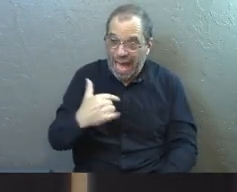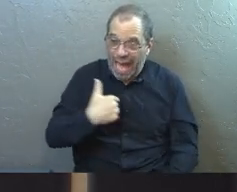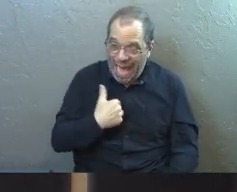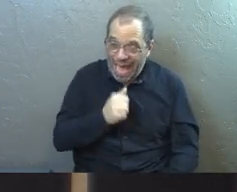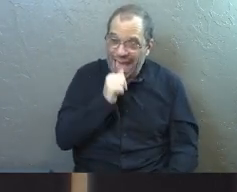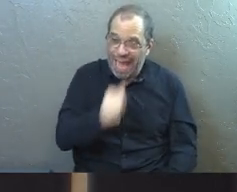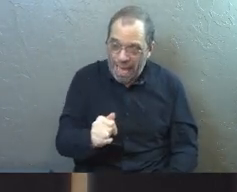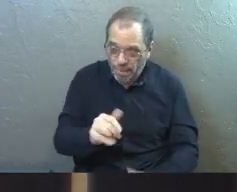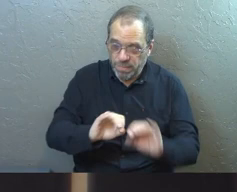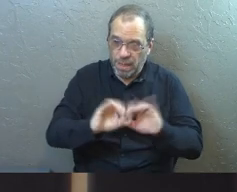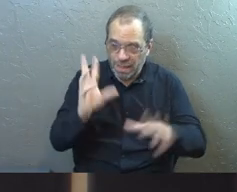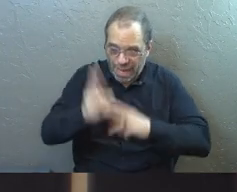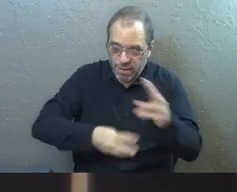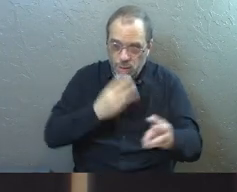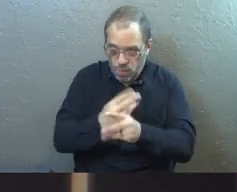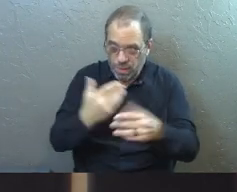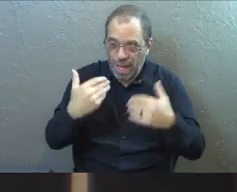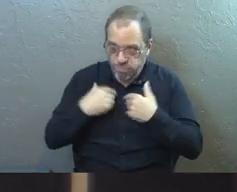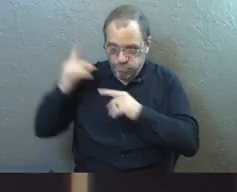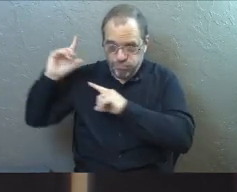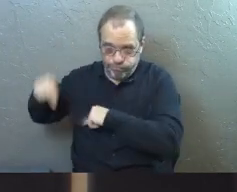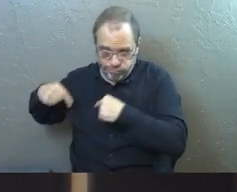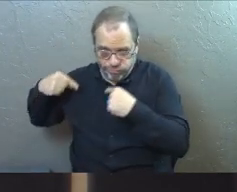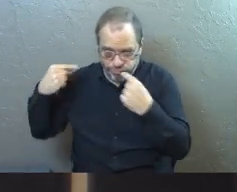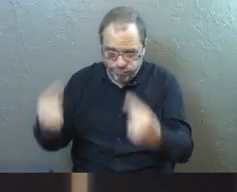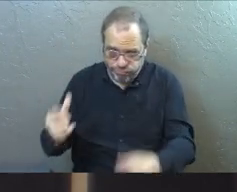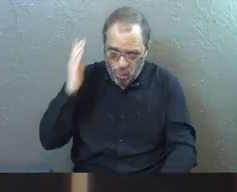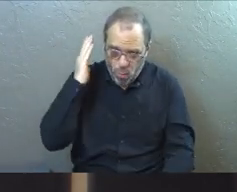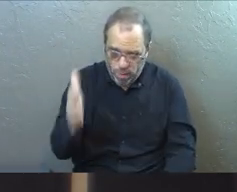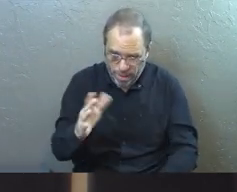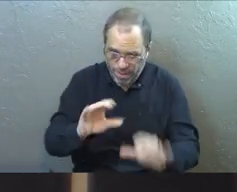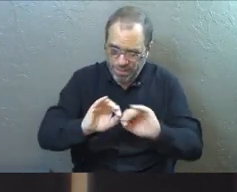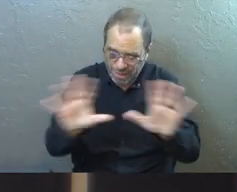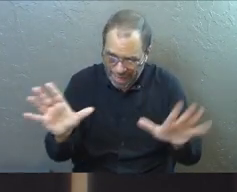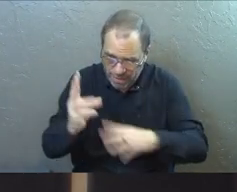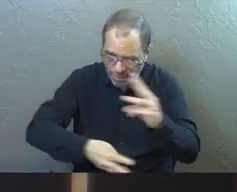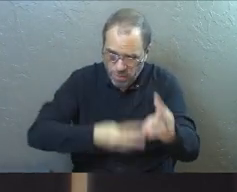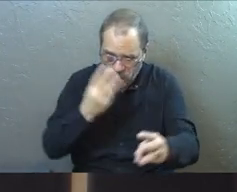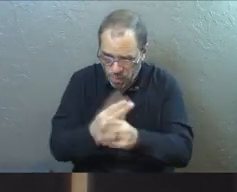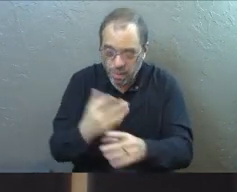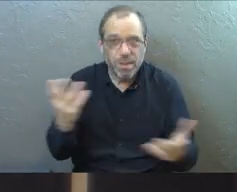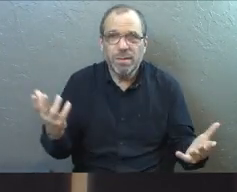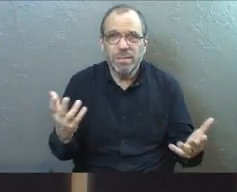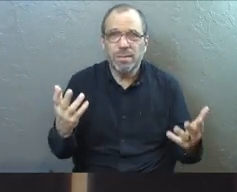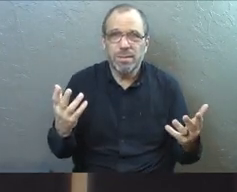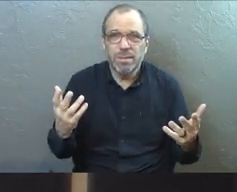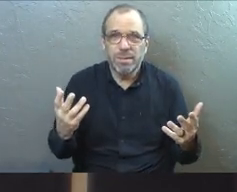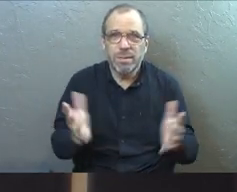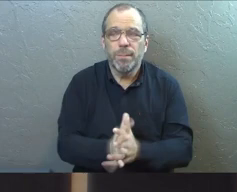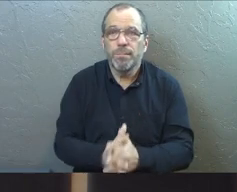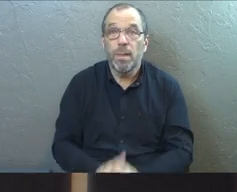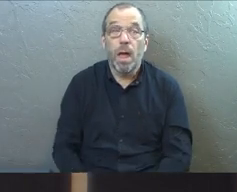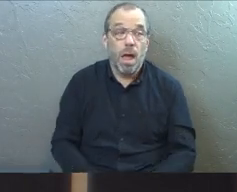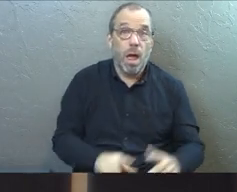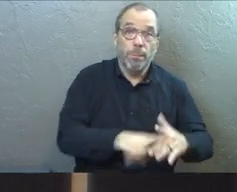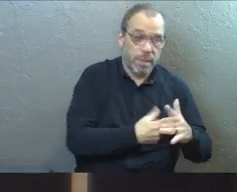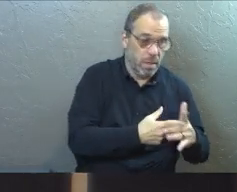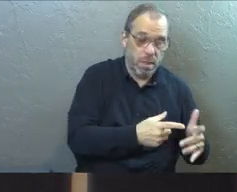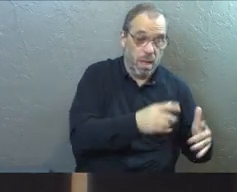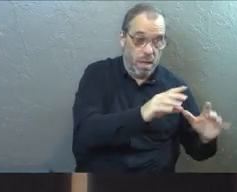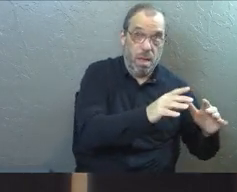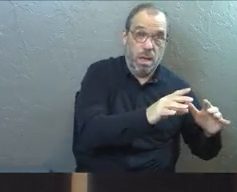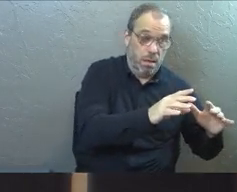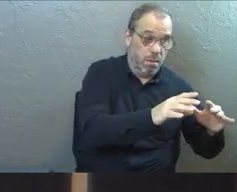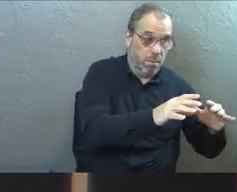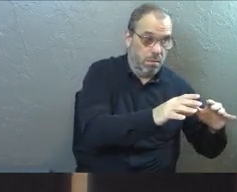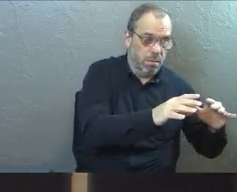I am the light of the world because I always have been. And I always will be the light of the world. At the beginning, Jesus is